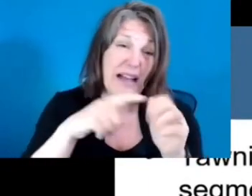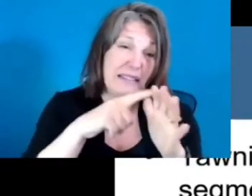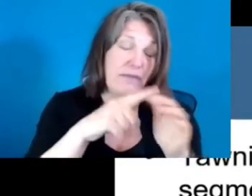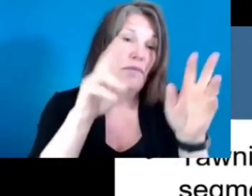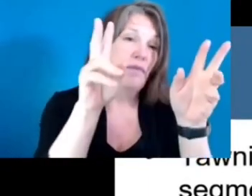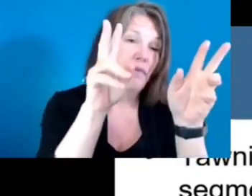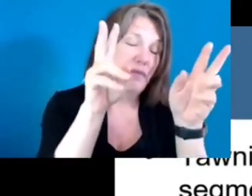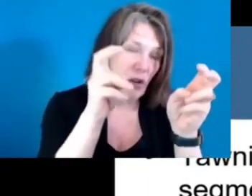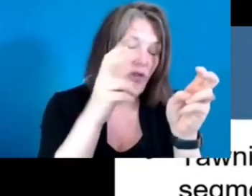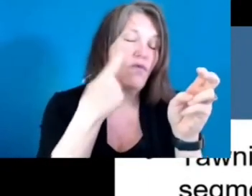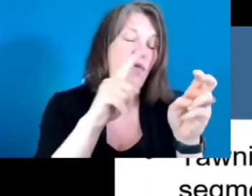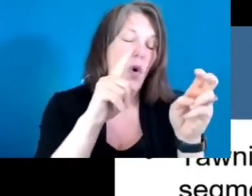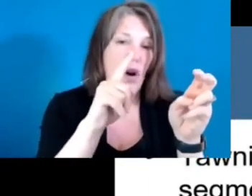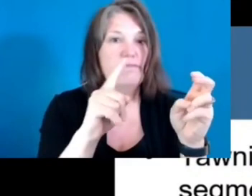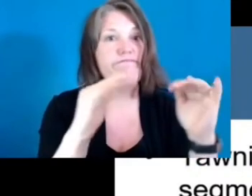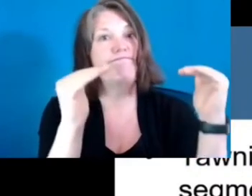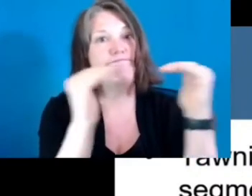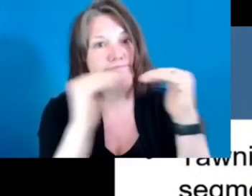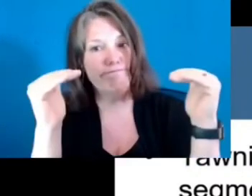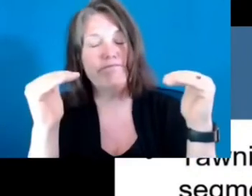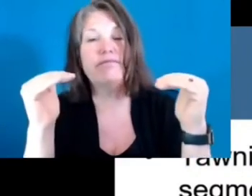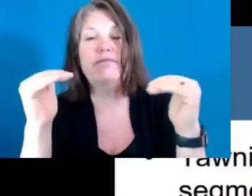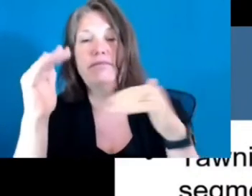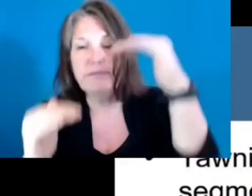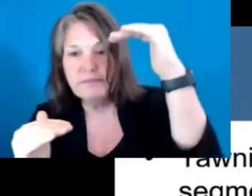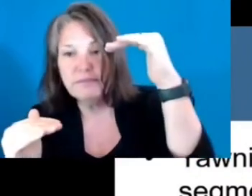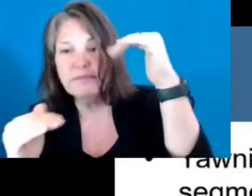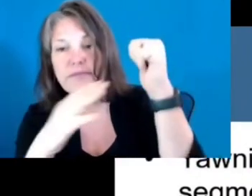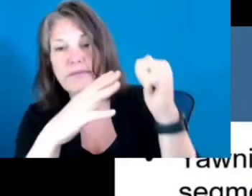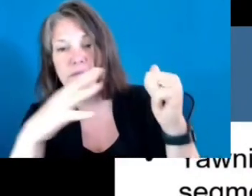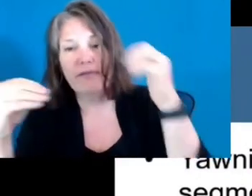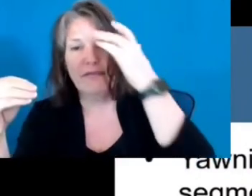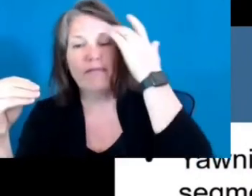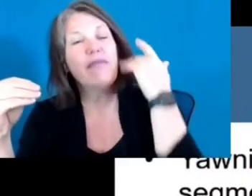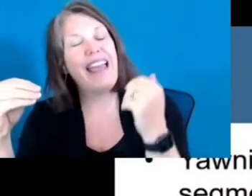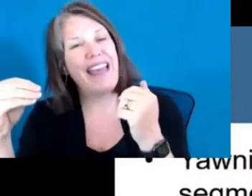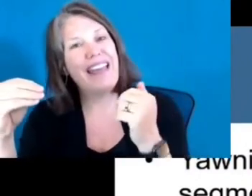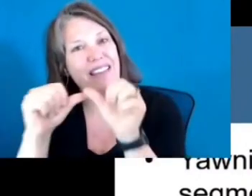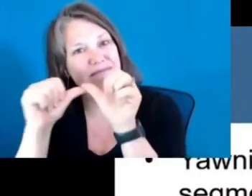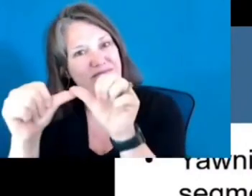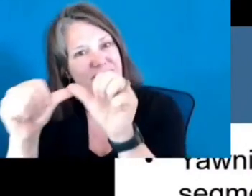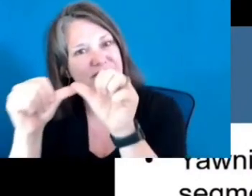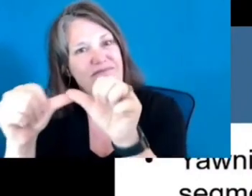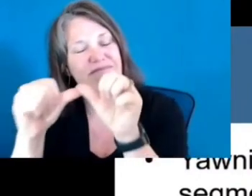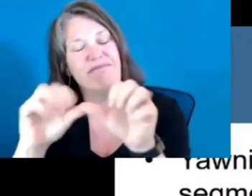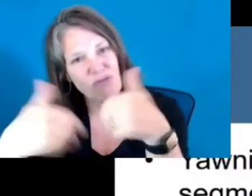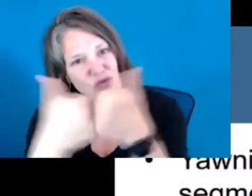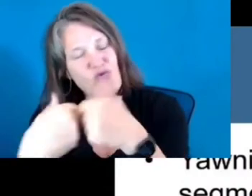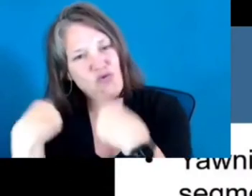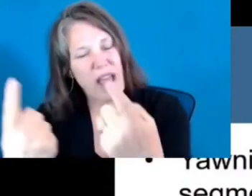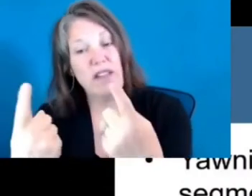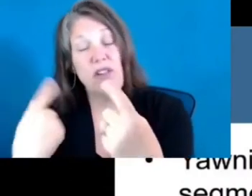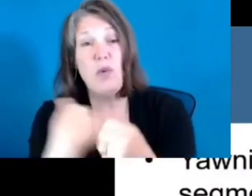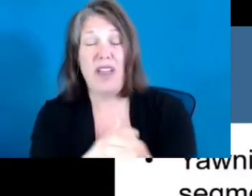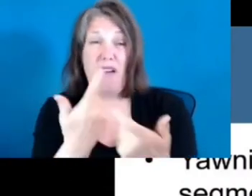long-standing challenges. We have the largest economic disparities since 1929. In